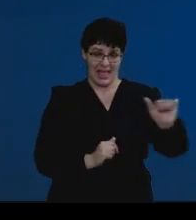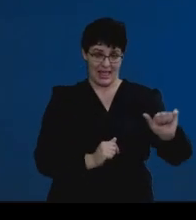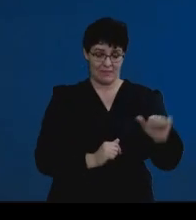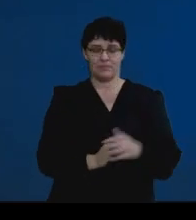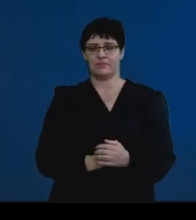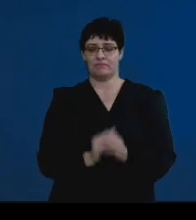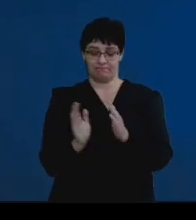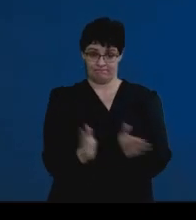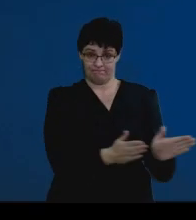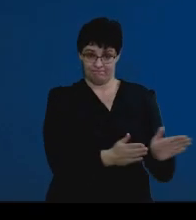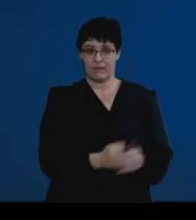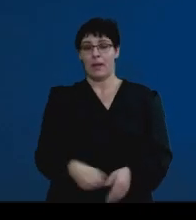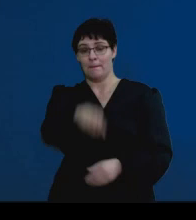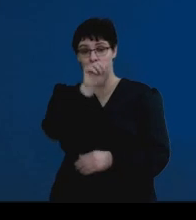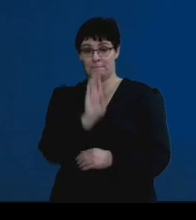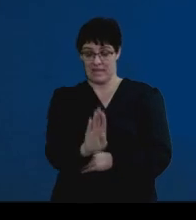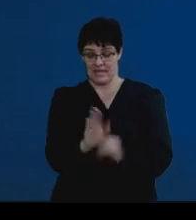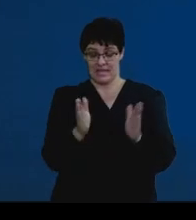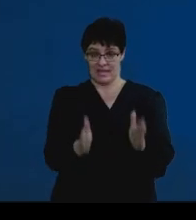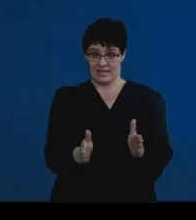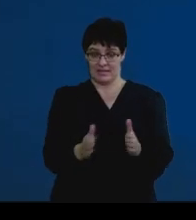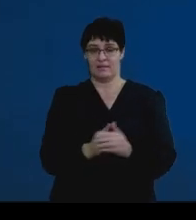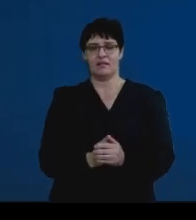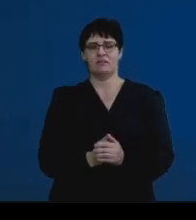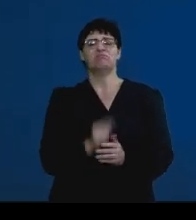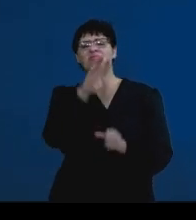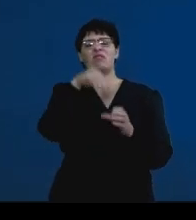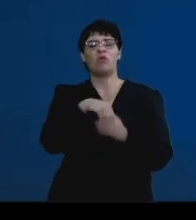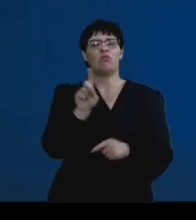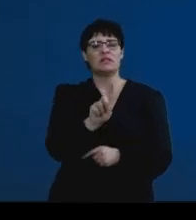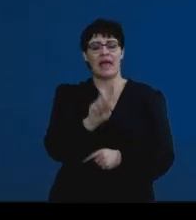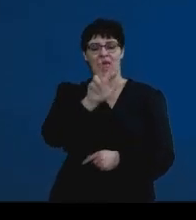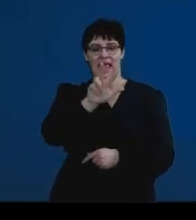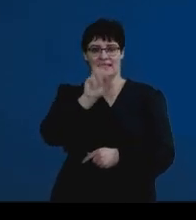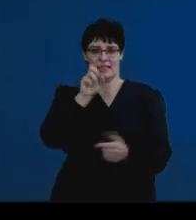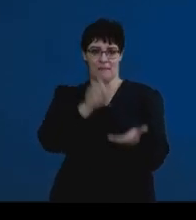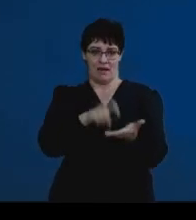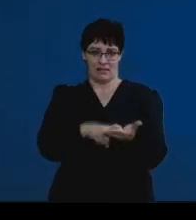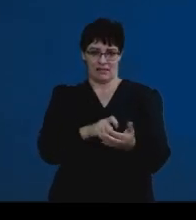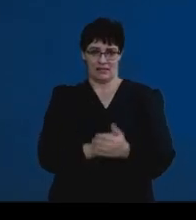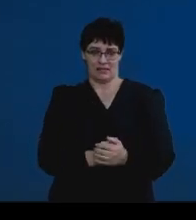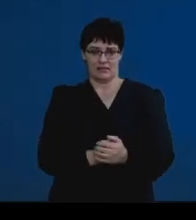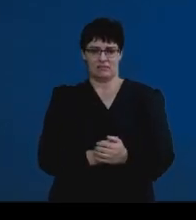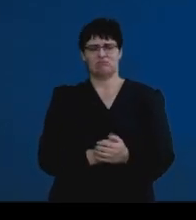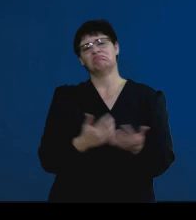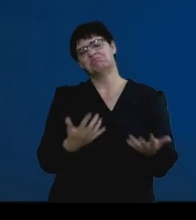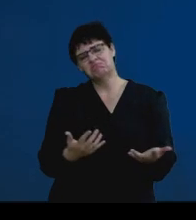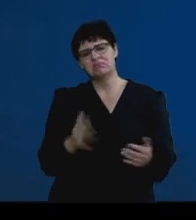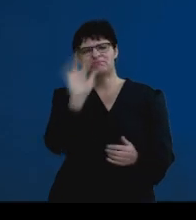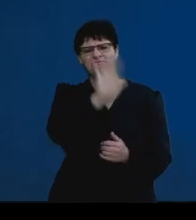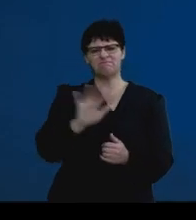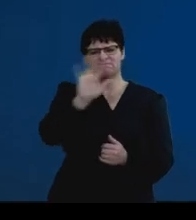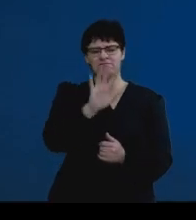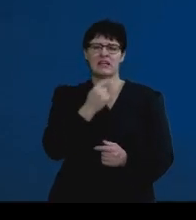on to what section B looks like. Section B consists of 80 marks. And hence, it should take you approximately,